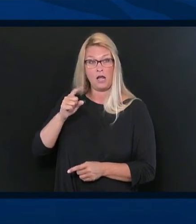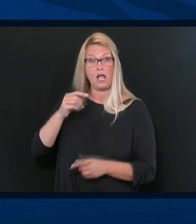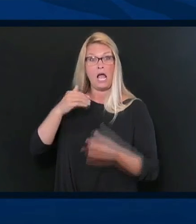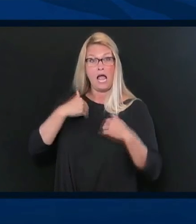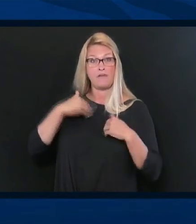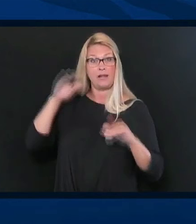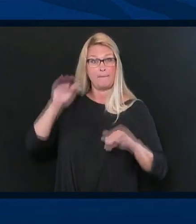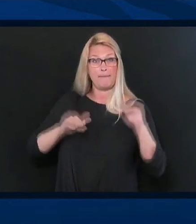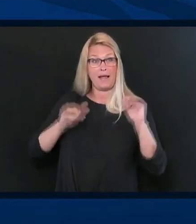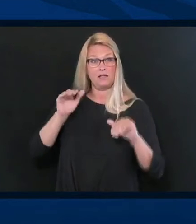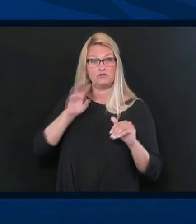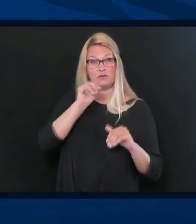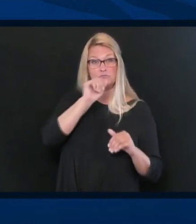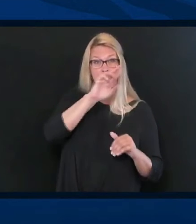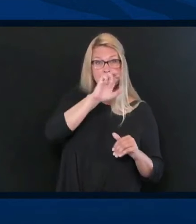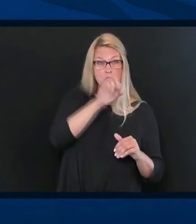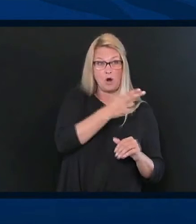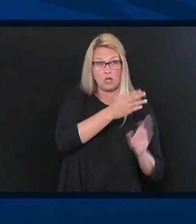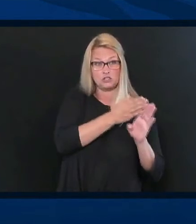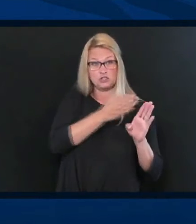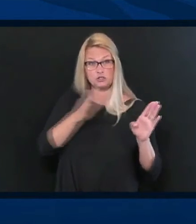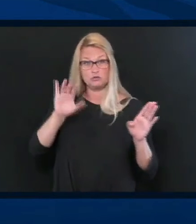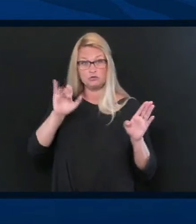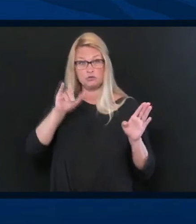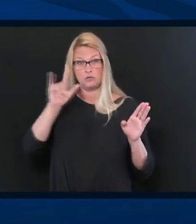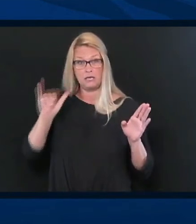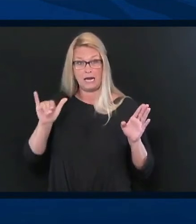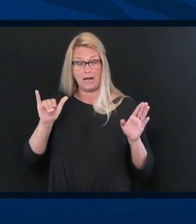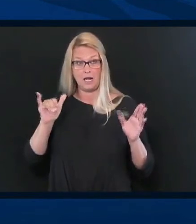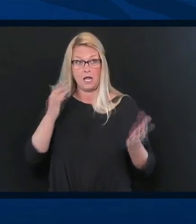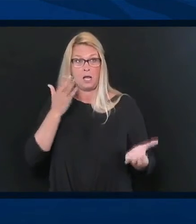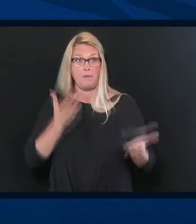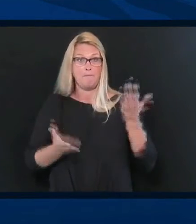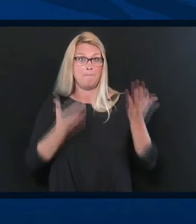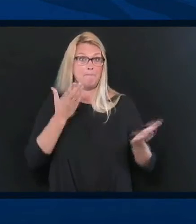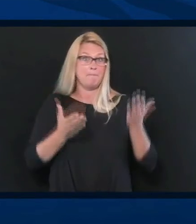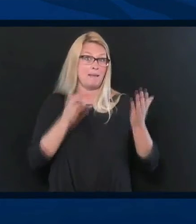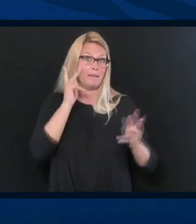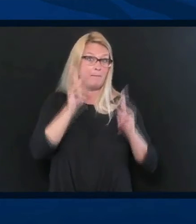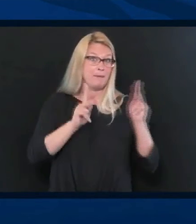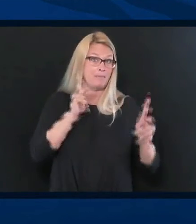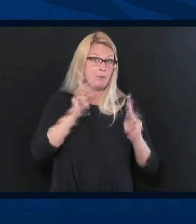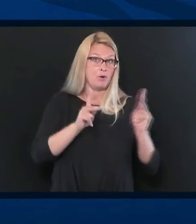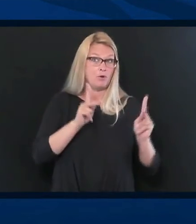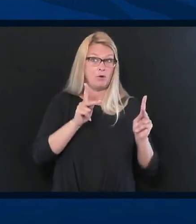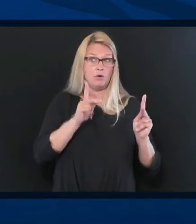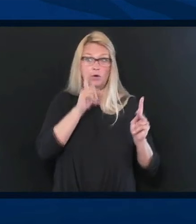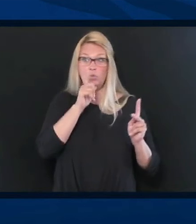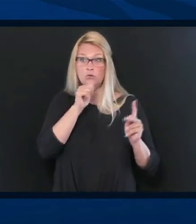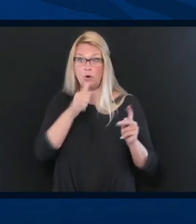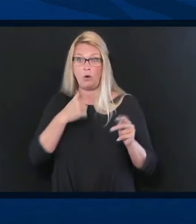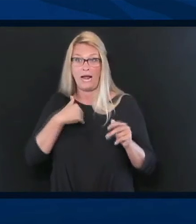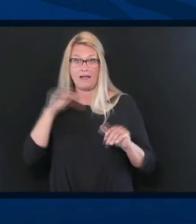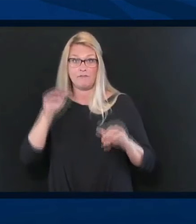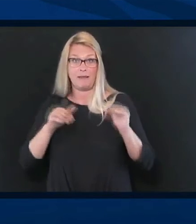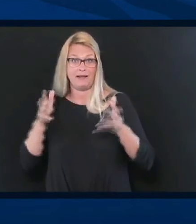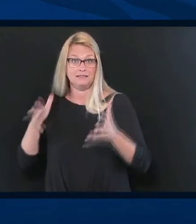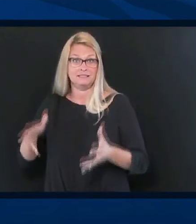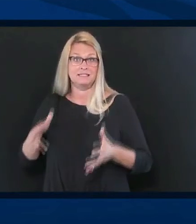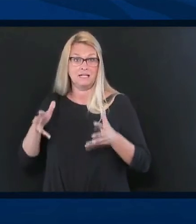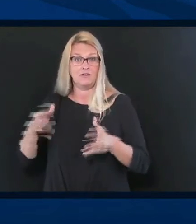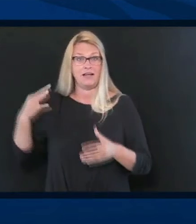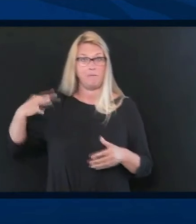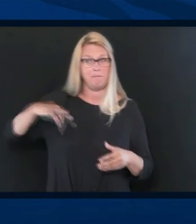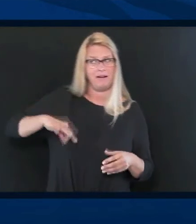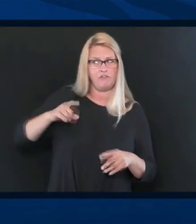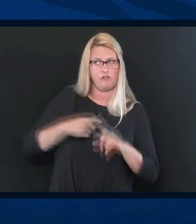July. For customers that maybe don't have a balance but could also benefit from the program? there